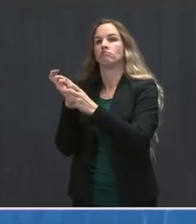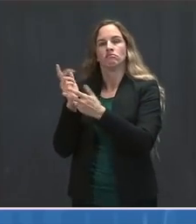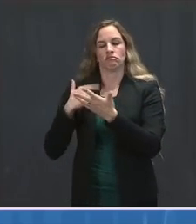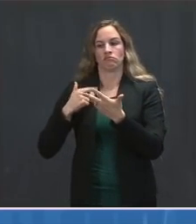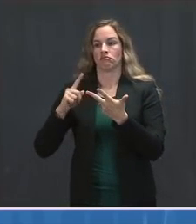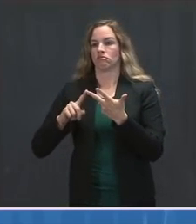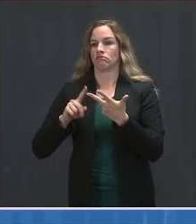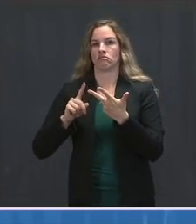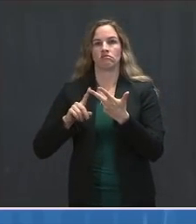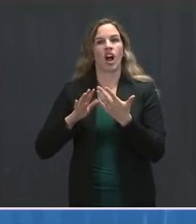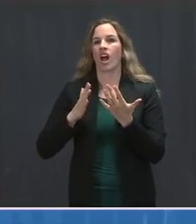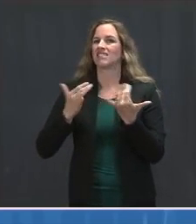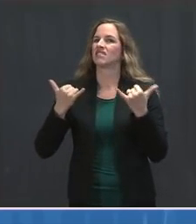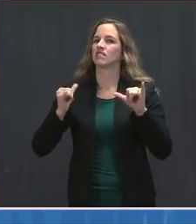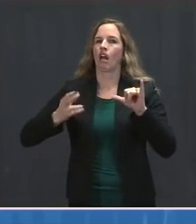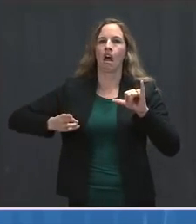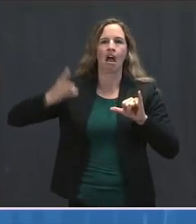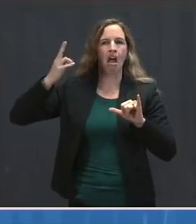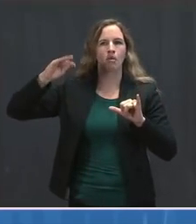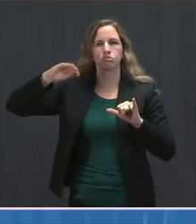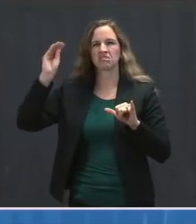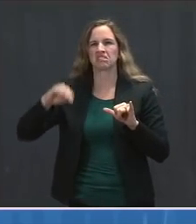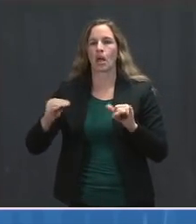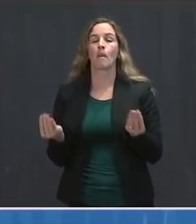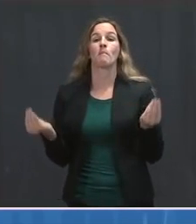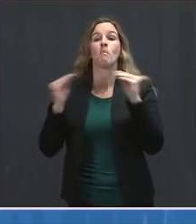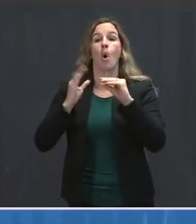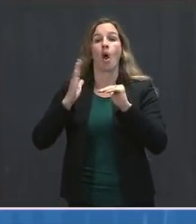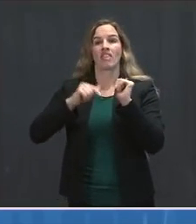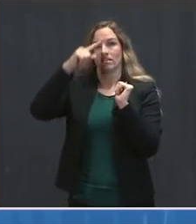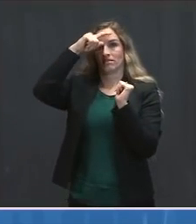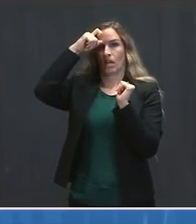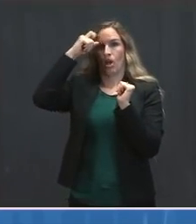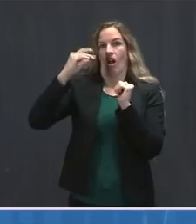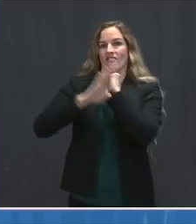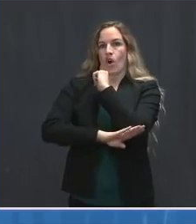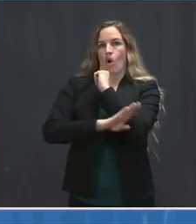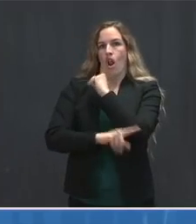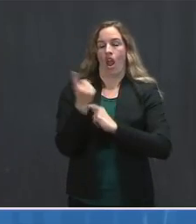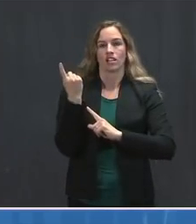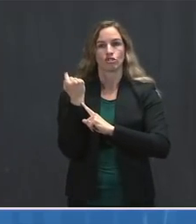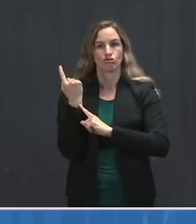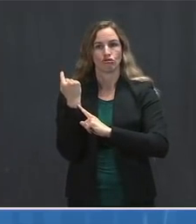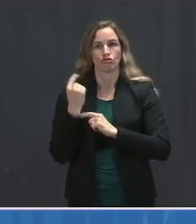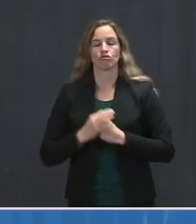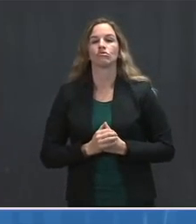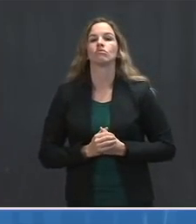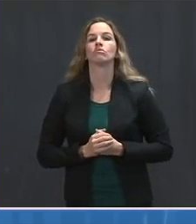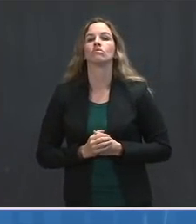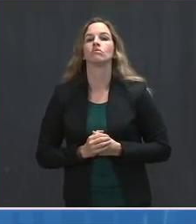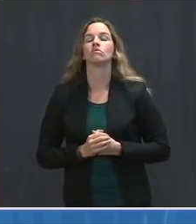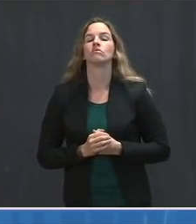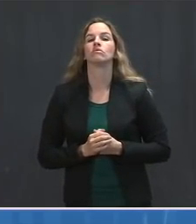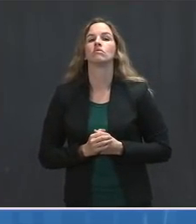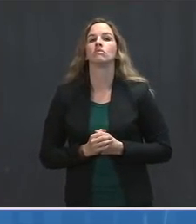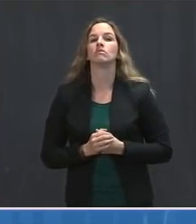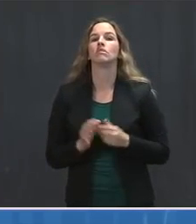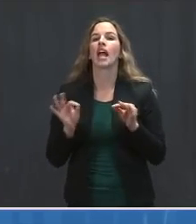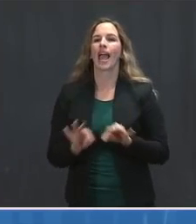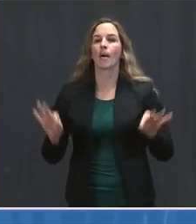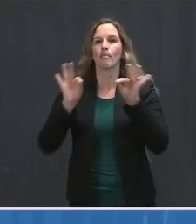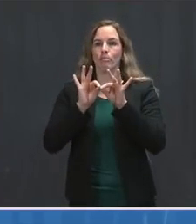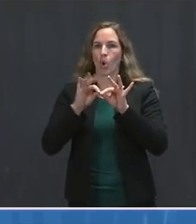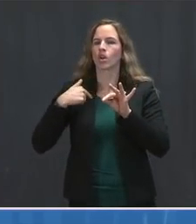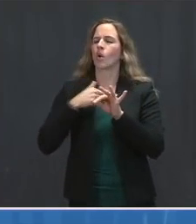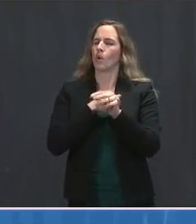well above the levels that we saw in the summer and early fall. In order to keep these trends moving in the right trajectory, we must continue